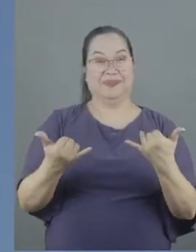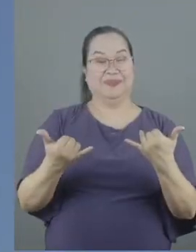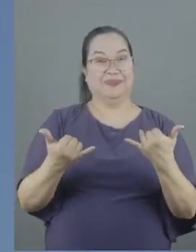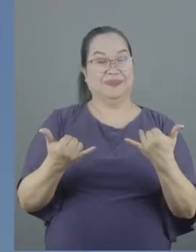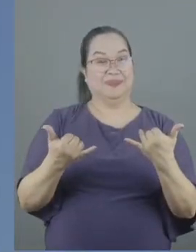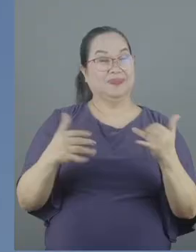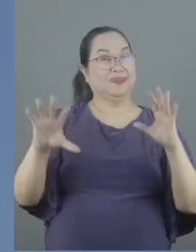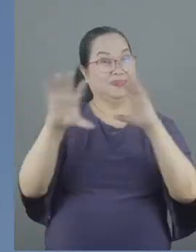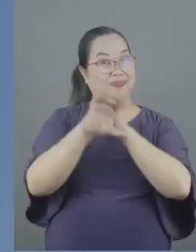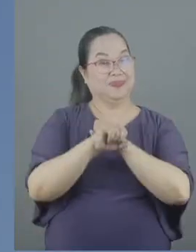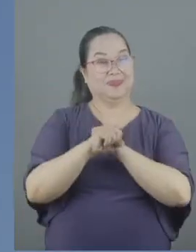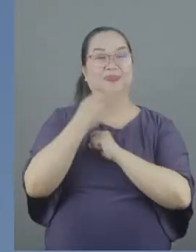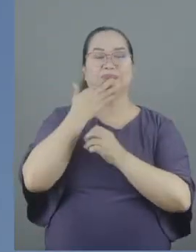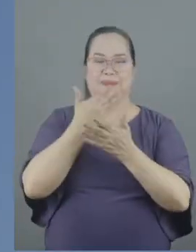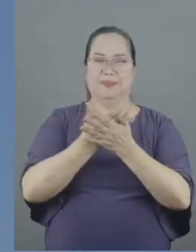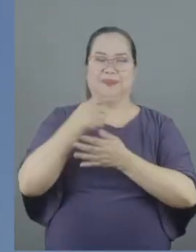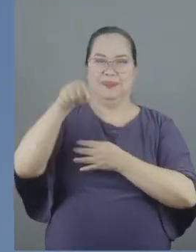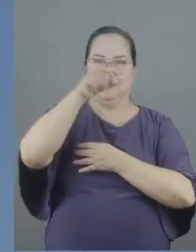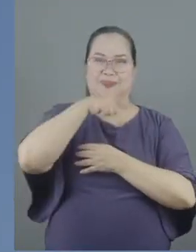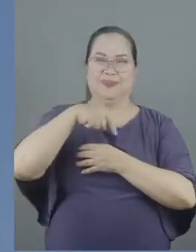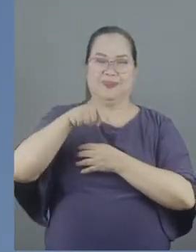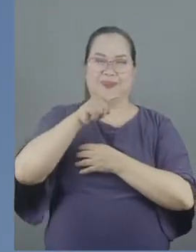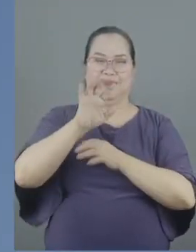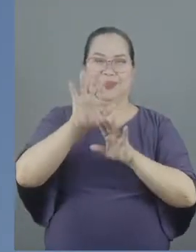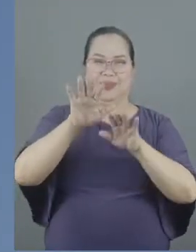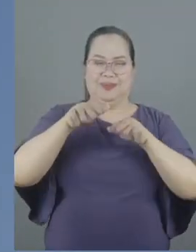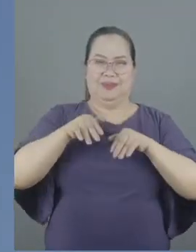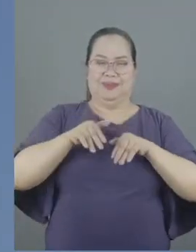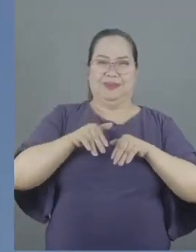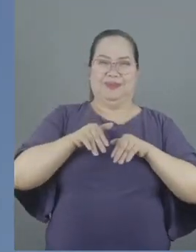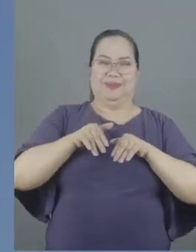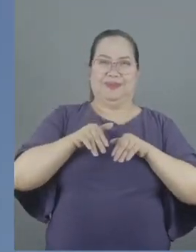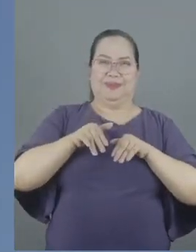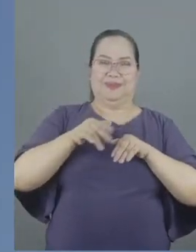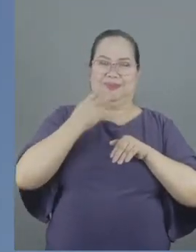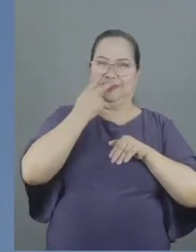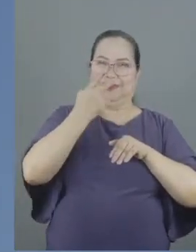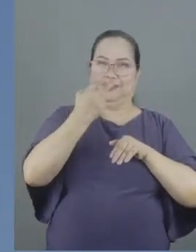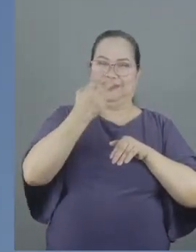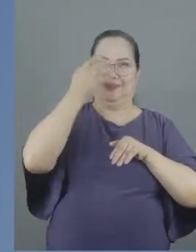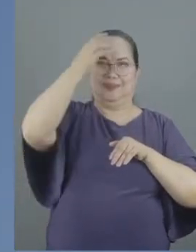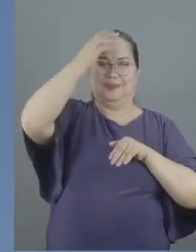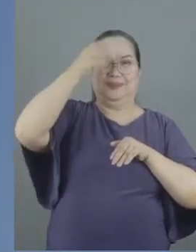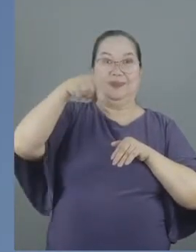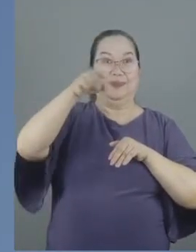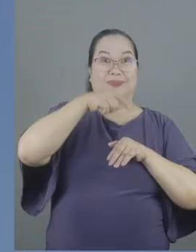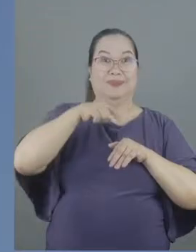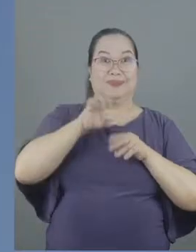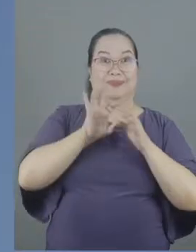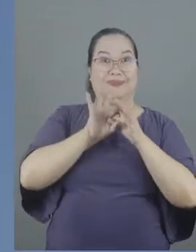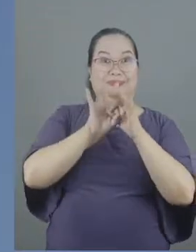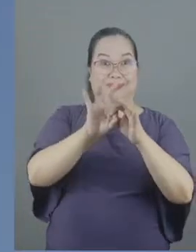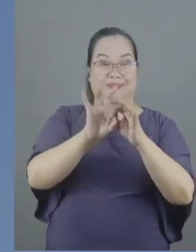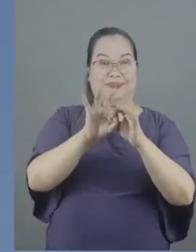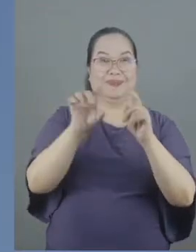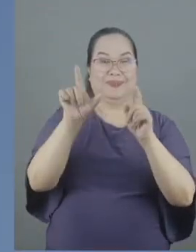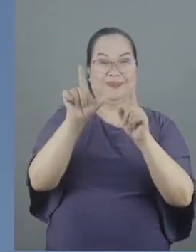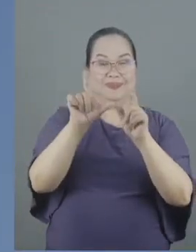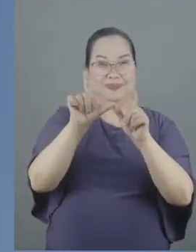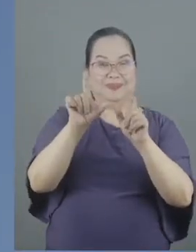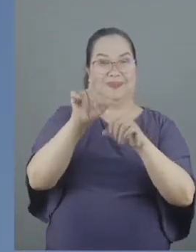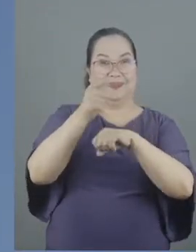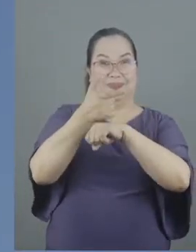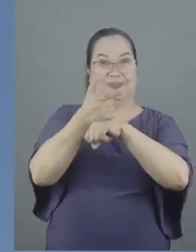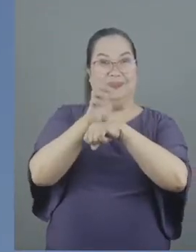it will be good for us to take a step back and consider if we, who belong to the local church called GCF